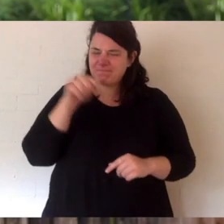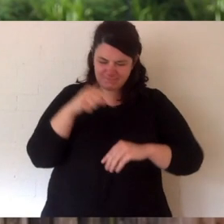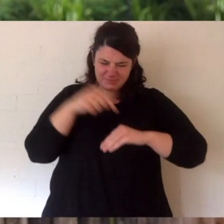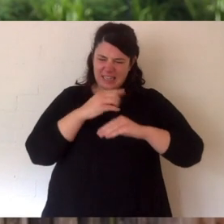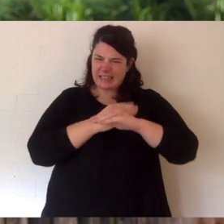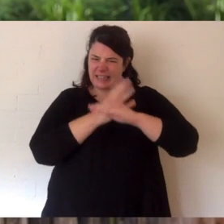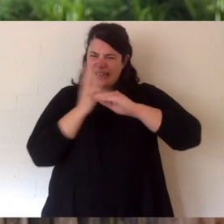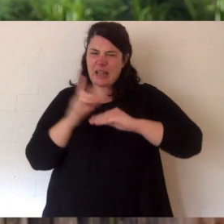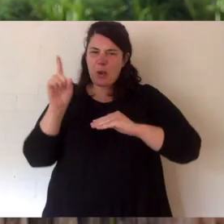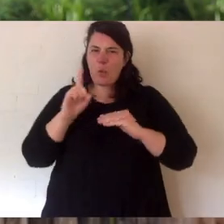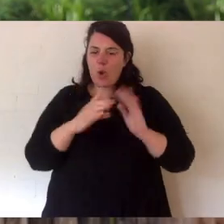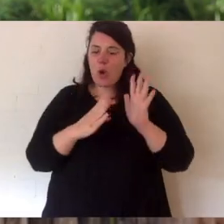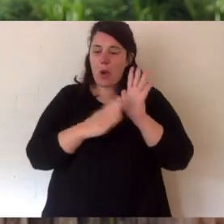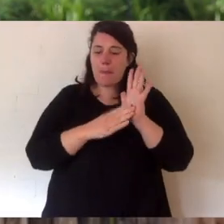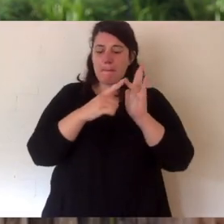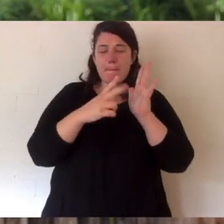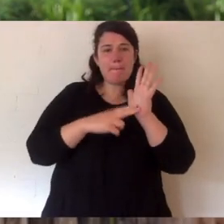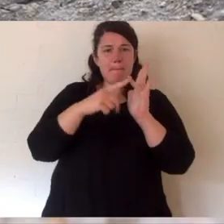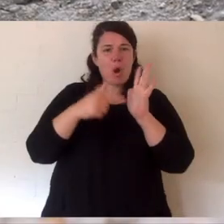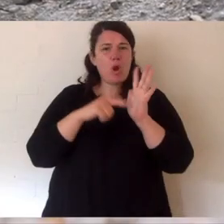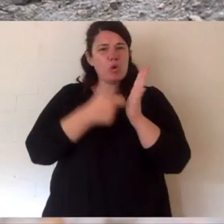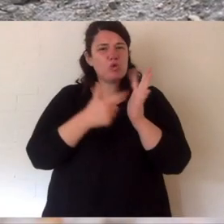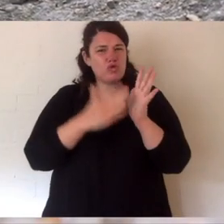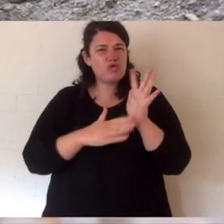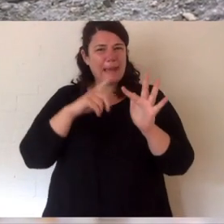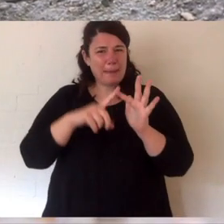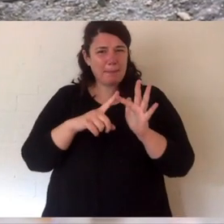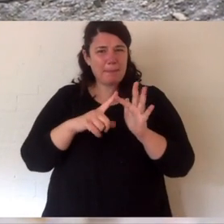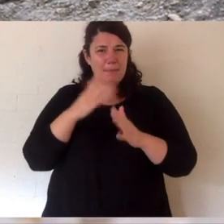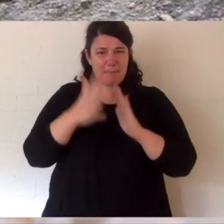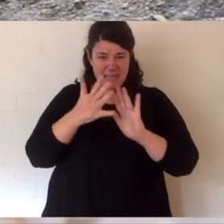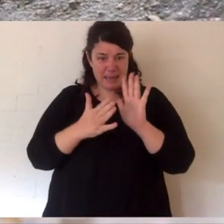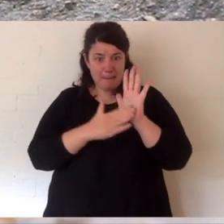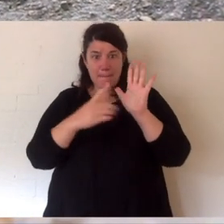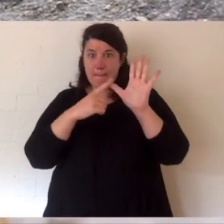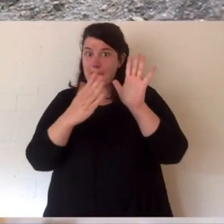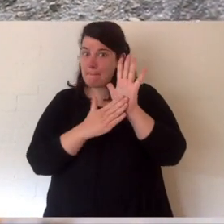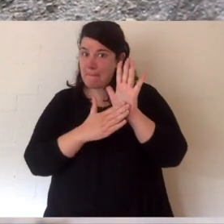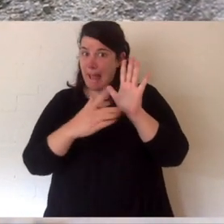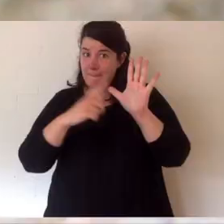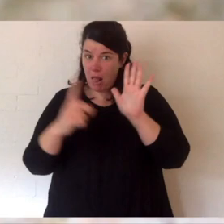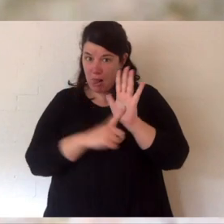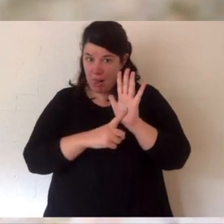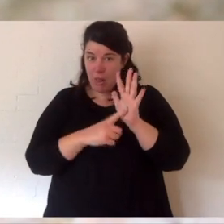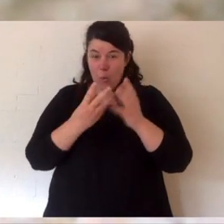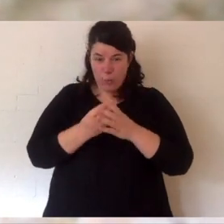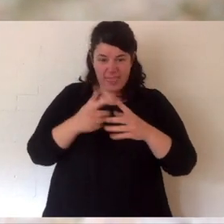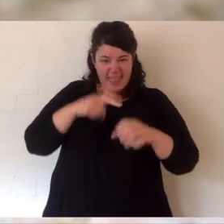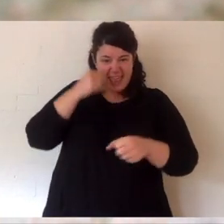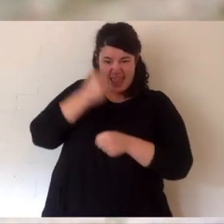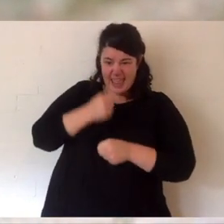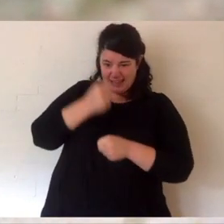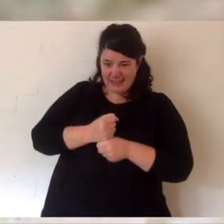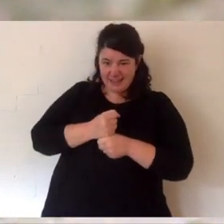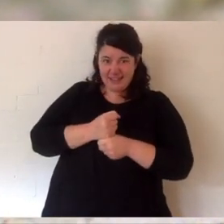Echidnas are incredibly unique. They're monotremes. This means they're egg-laying mammals. So,